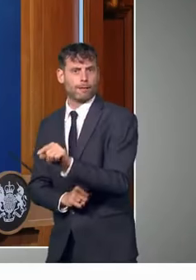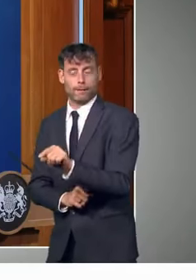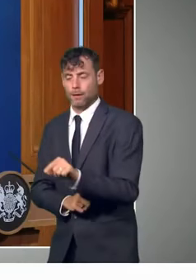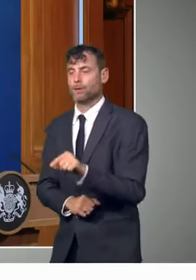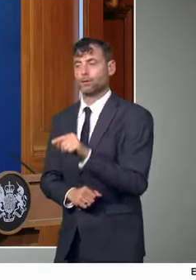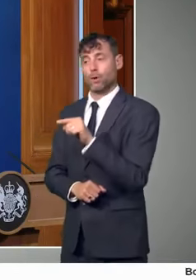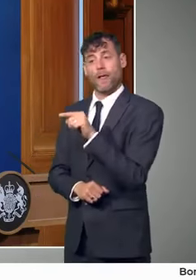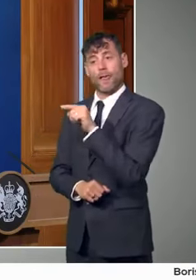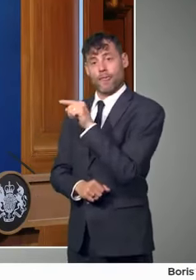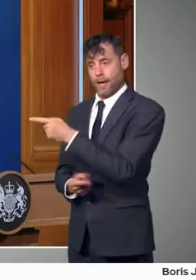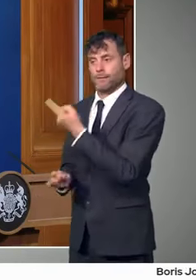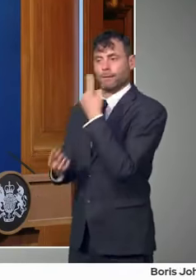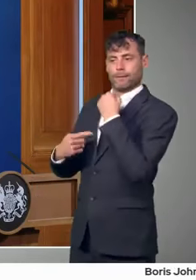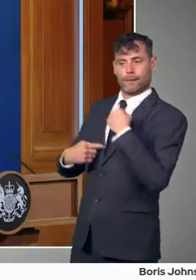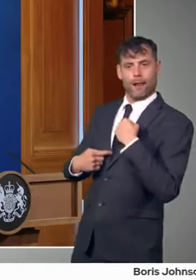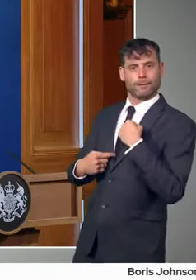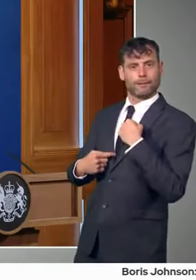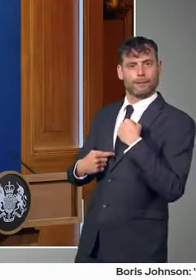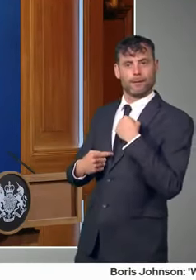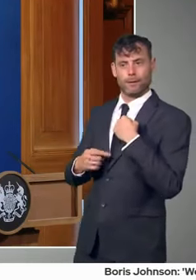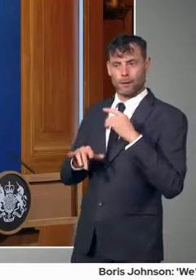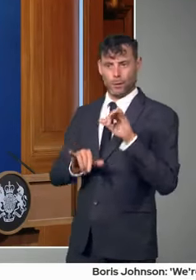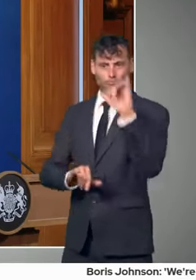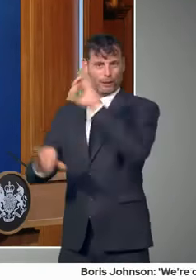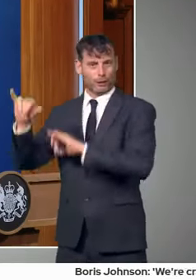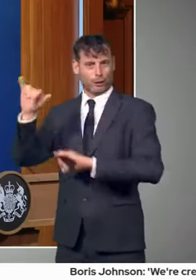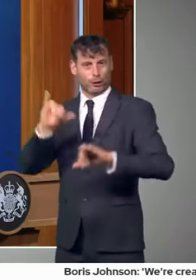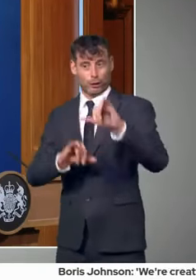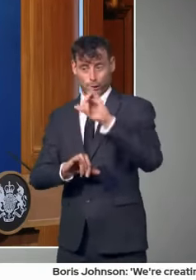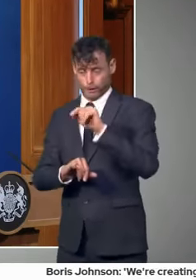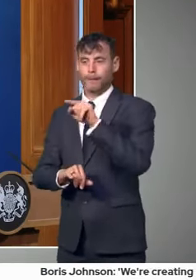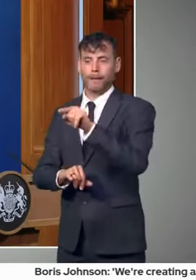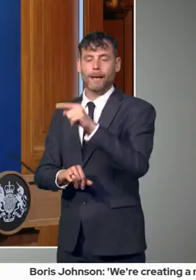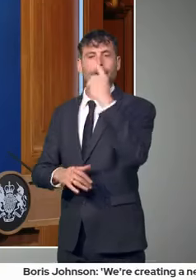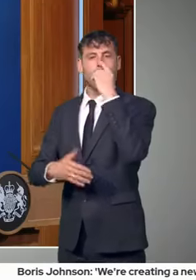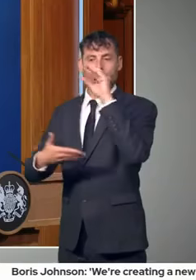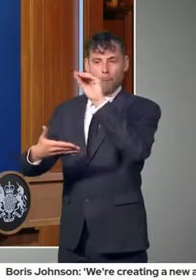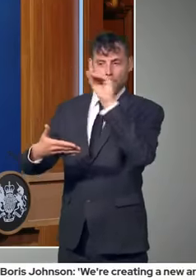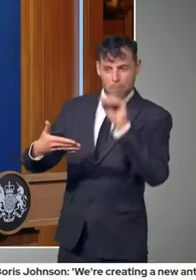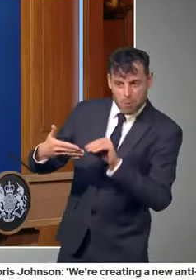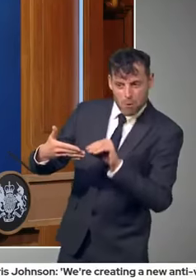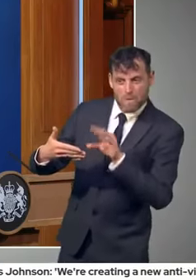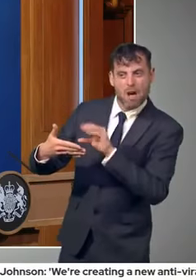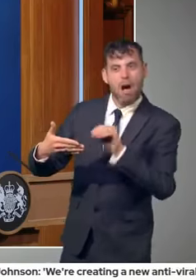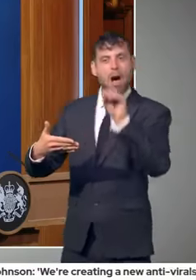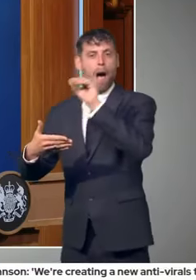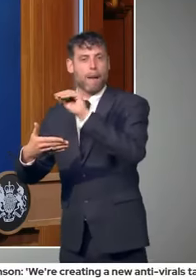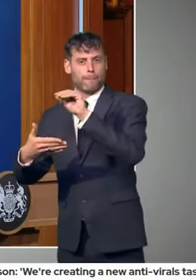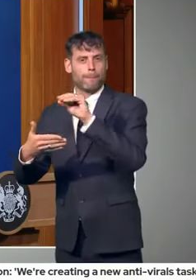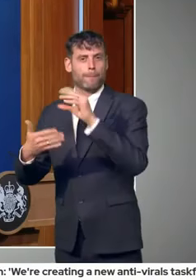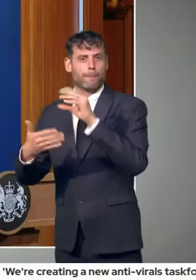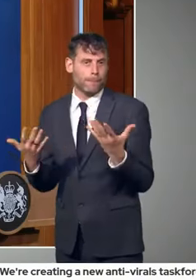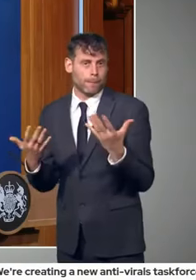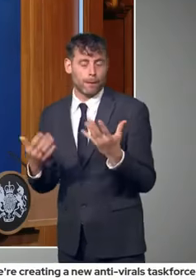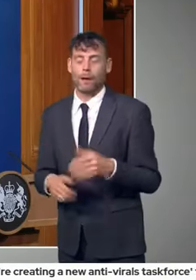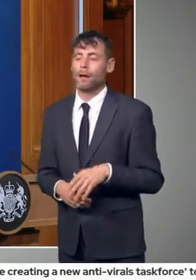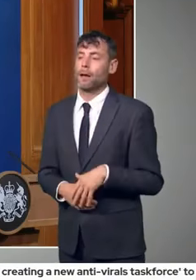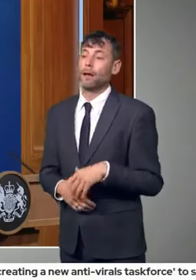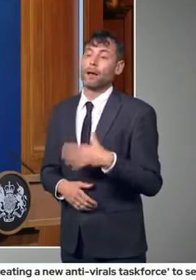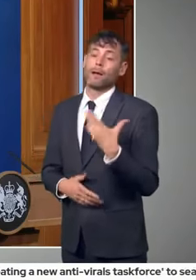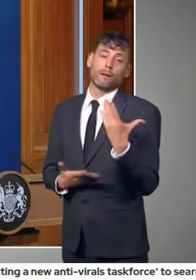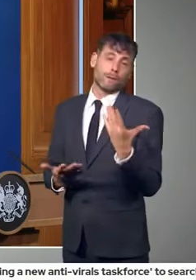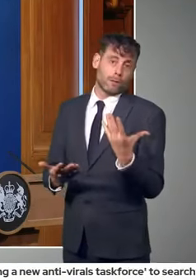what they think we need to do. And clearly, if they think there's a variant of concern, for instance, if they think that the